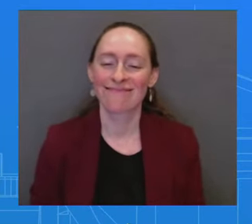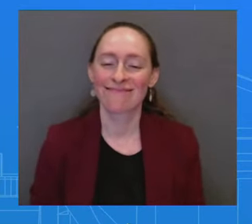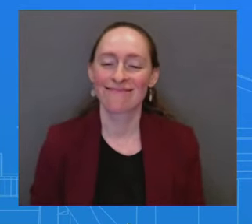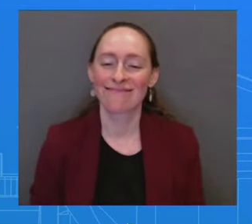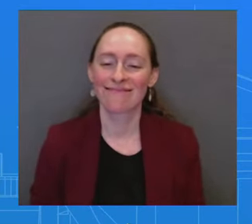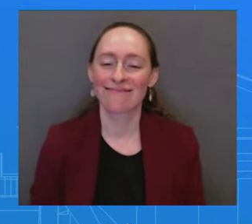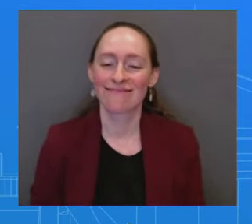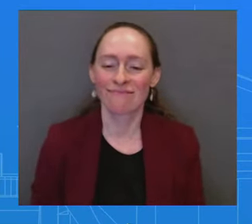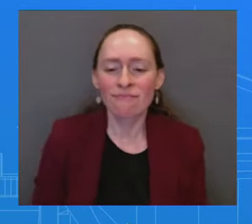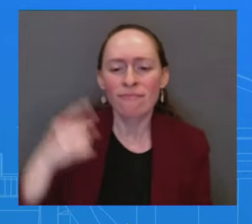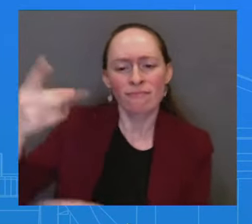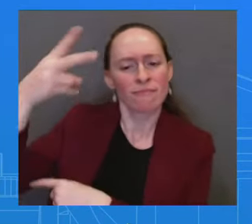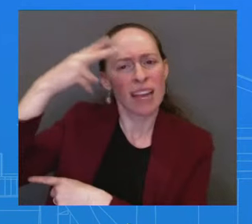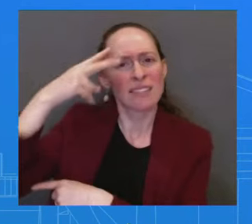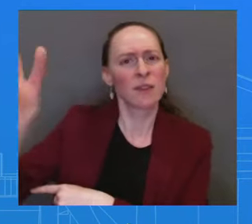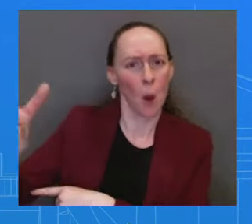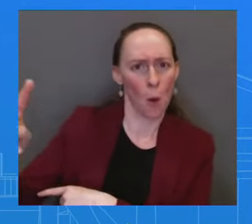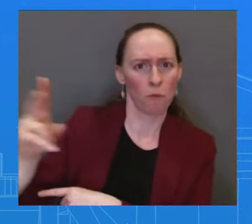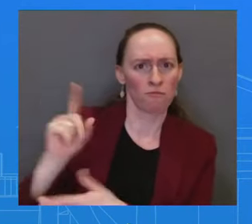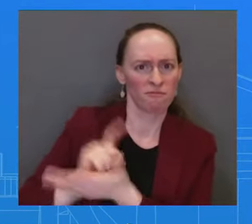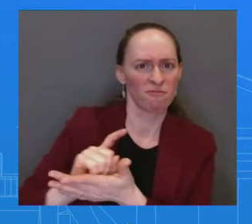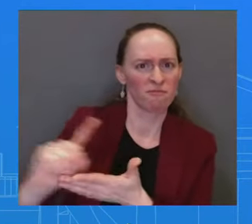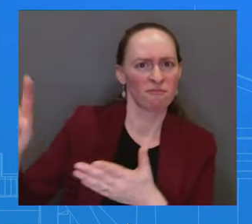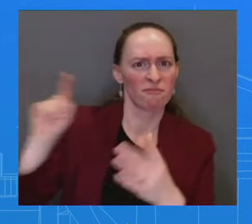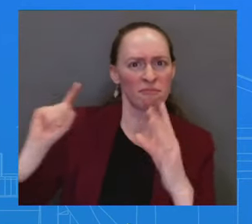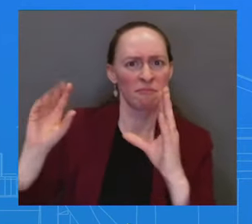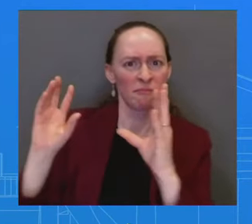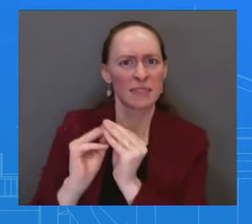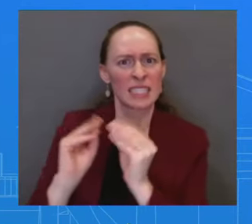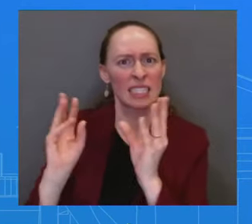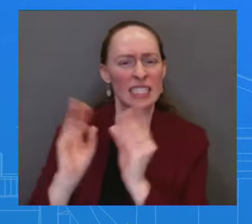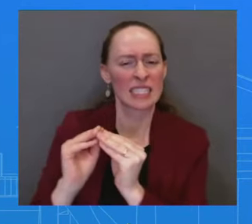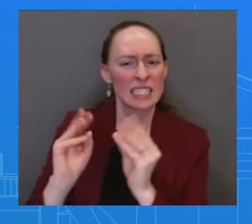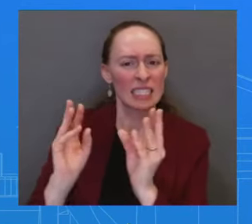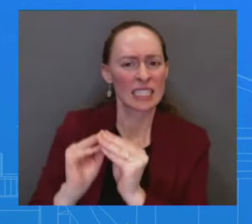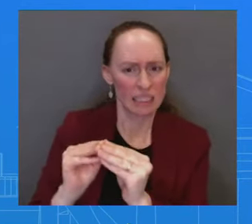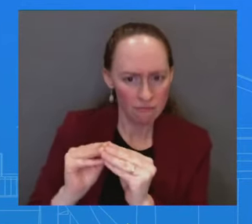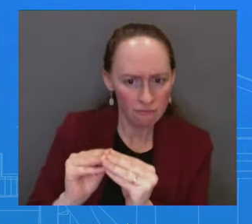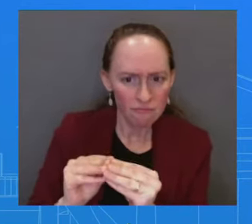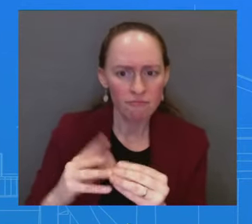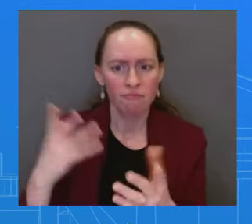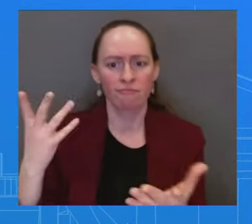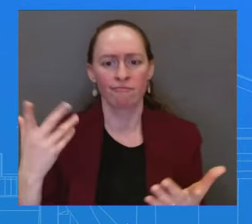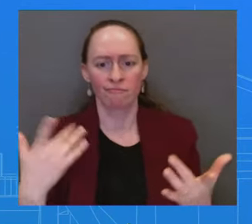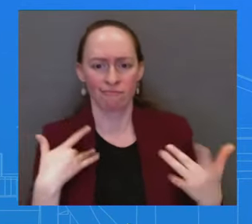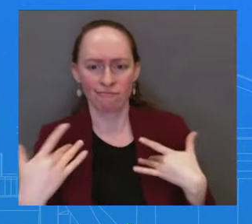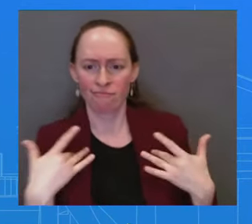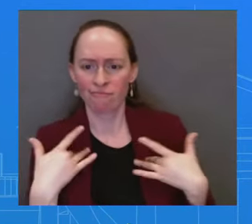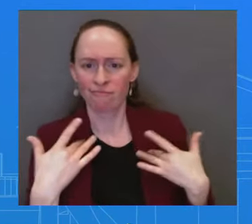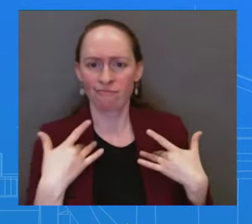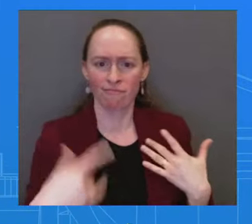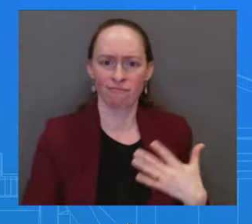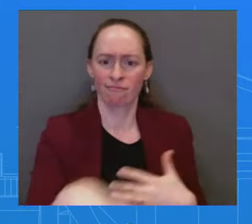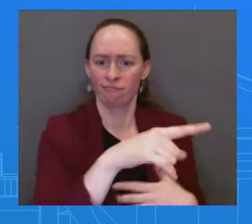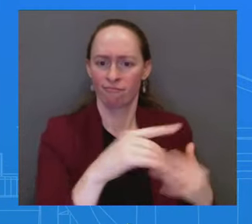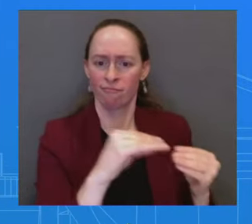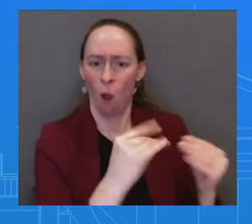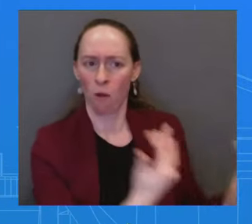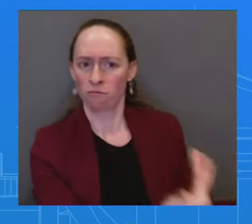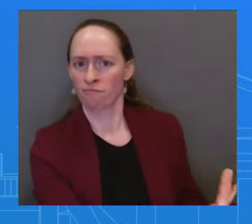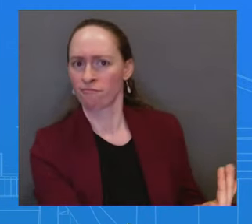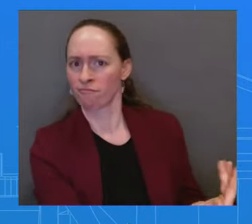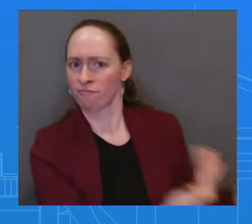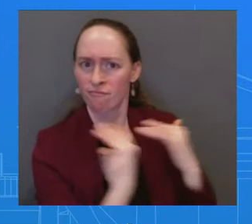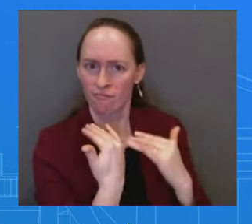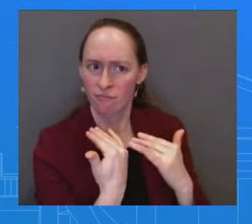next steps are after that meeting and whether U.S. officials are going to meet with them again in the coming weeks? I don't have another meeting on the schedule right now to